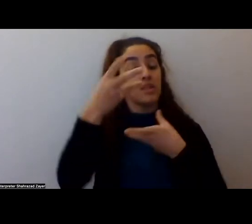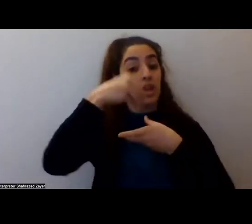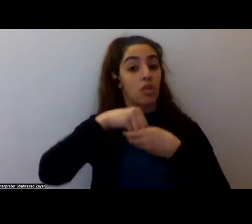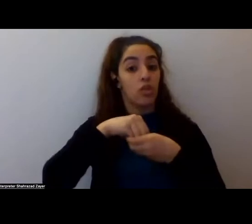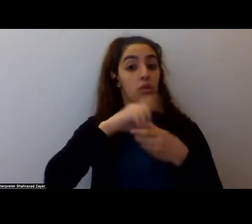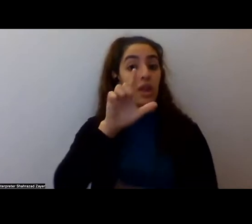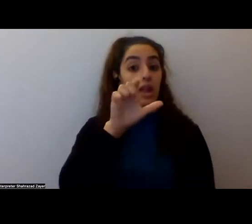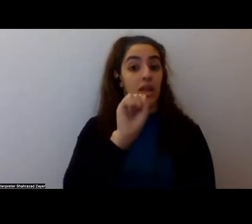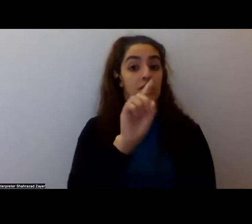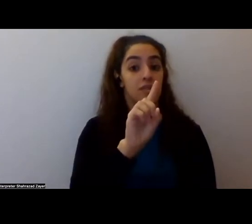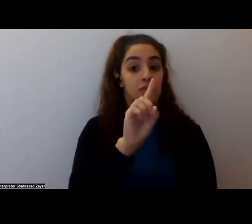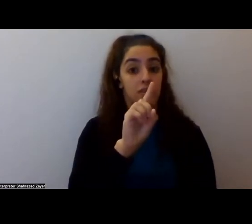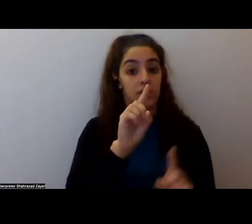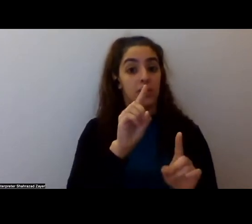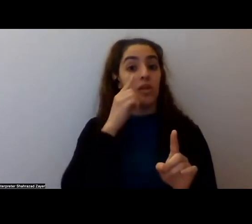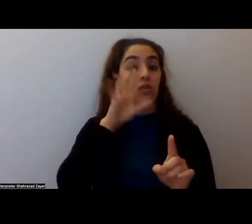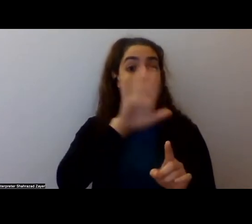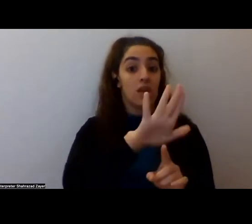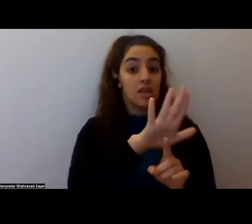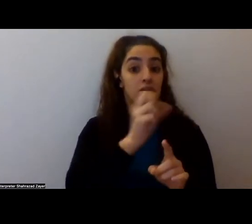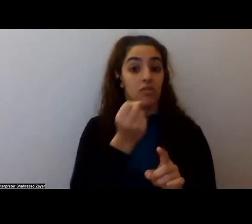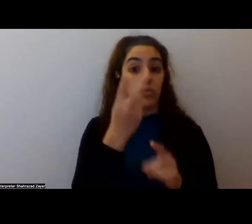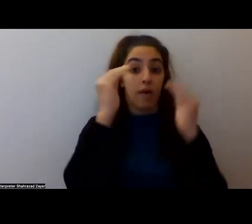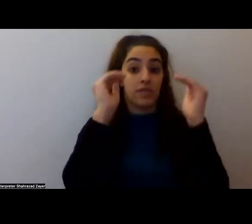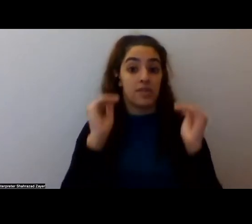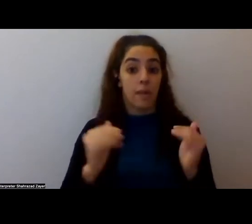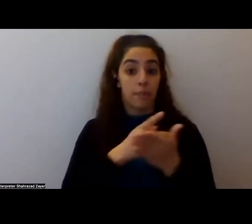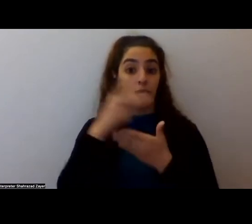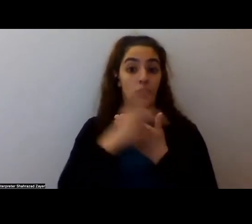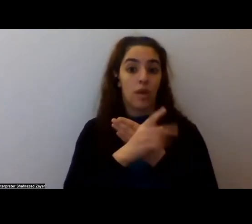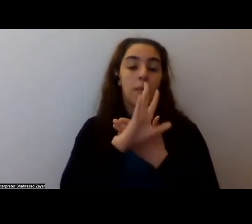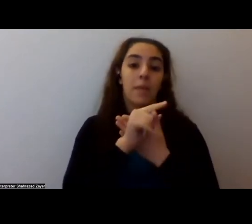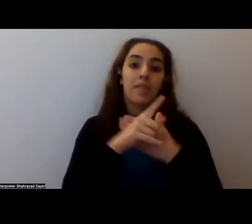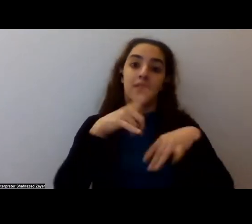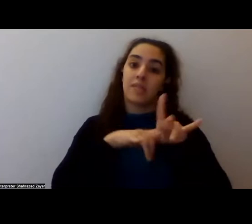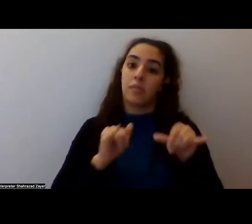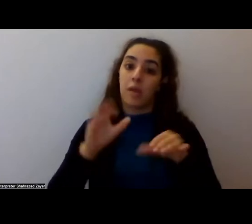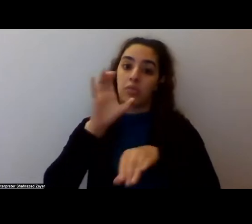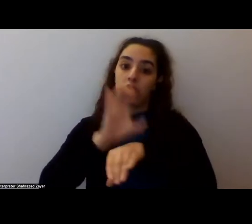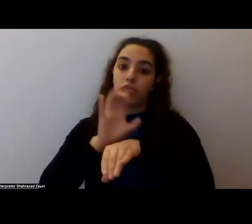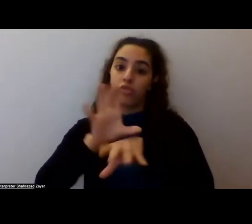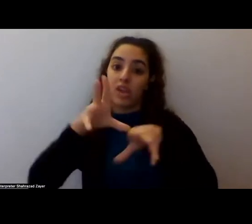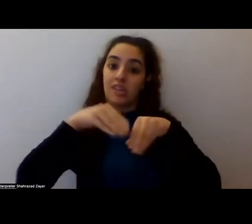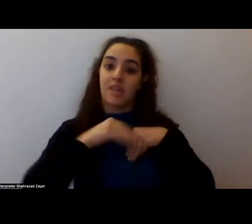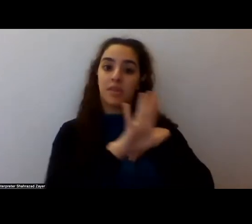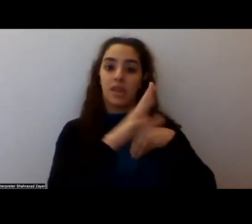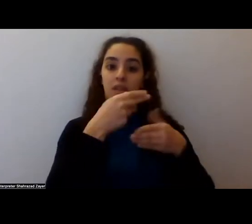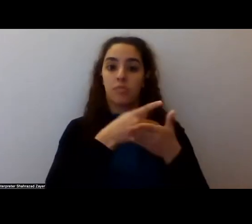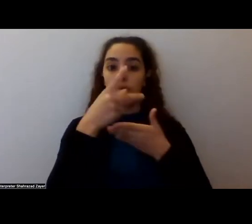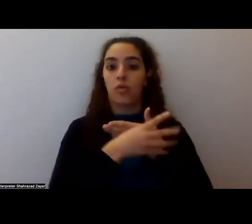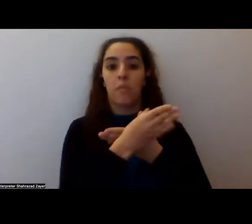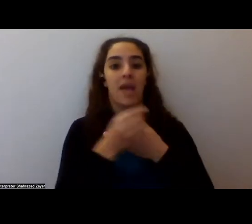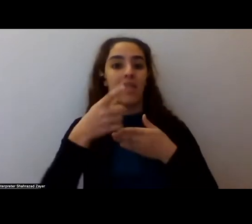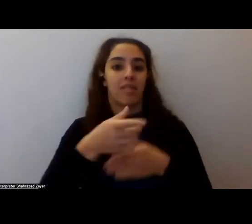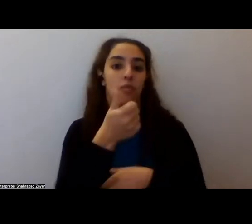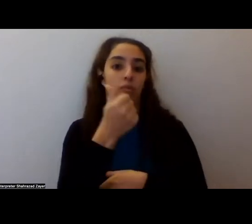already included into the church, um, or adopted by the church and the church did not want to allow that. So there are some books